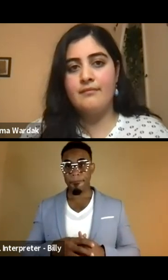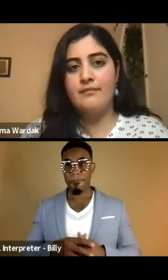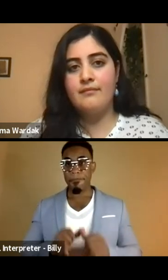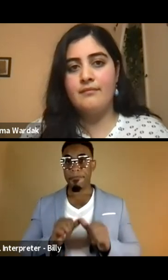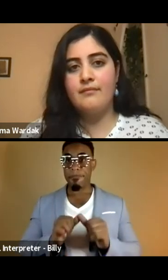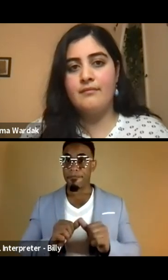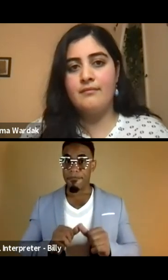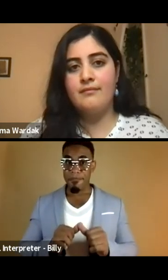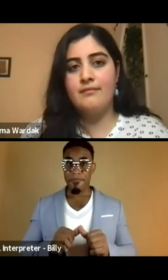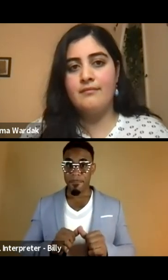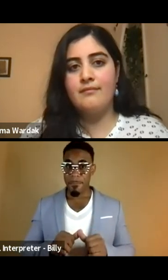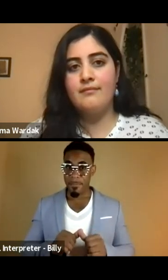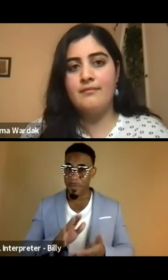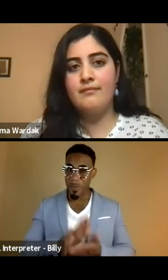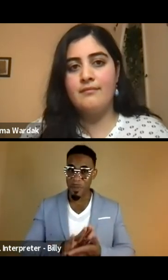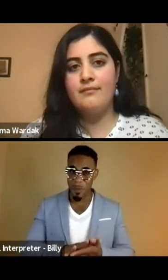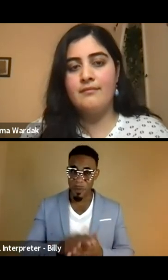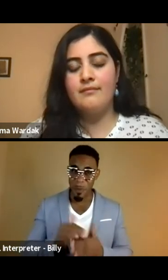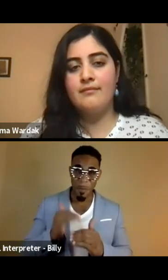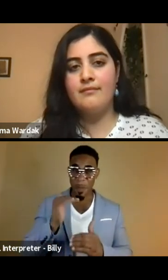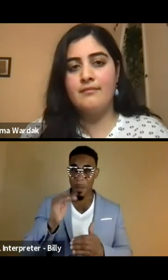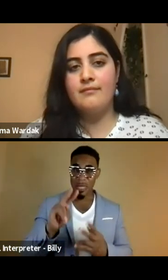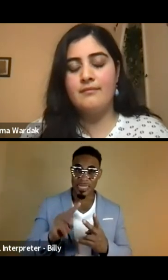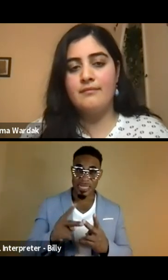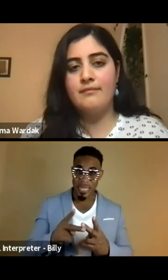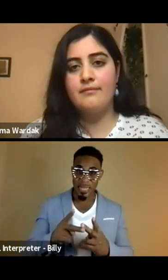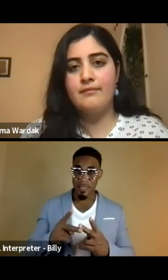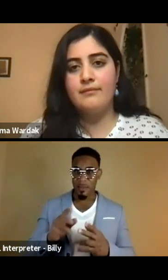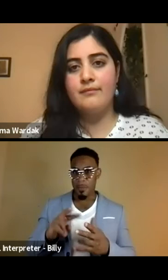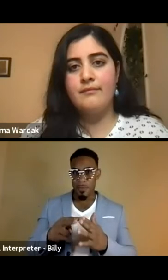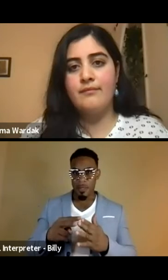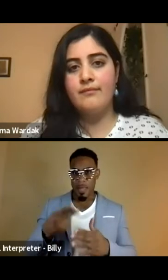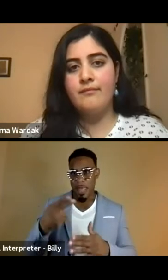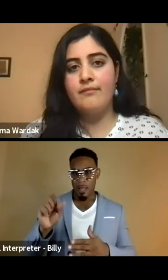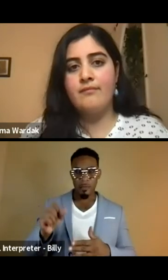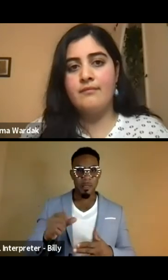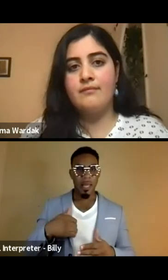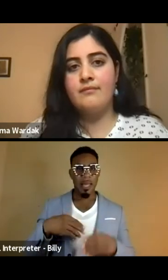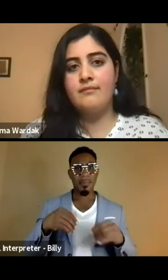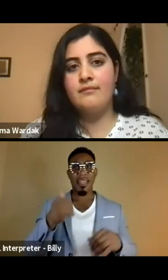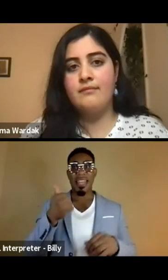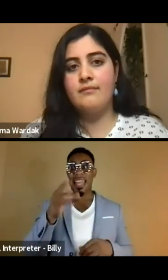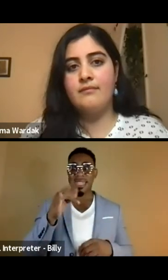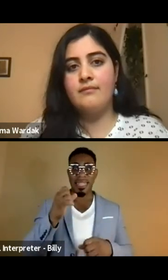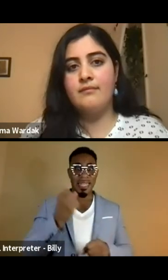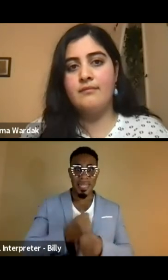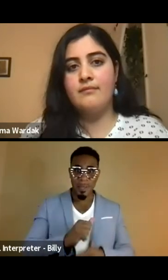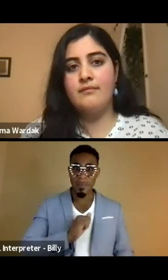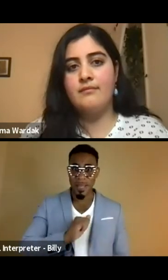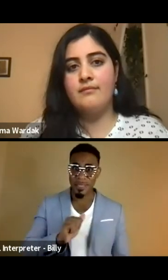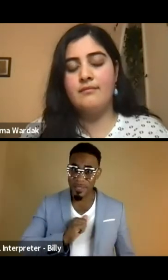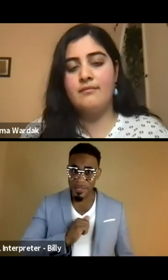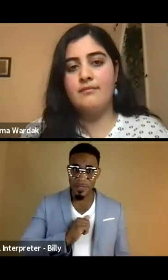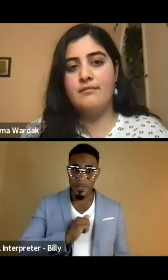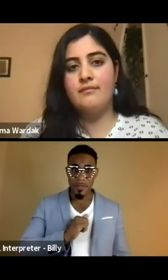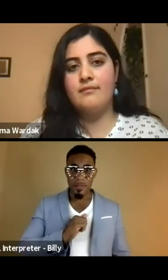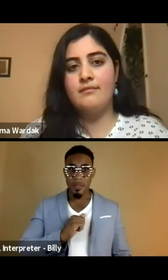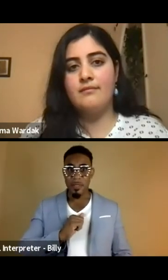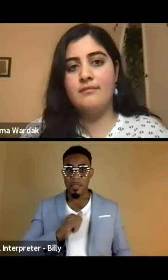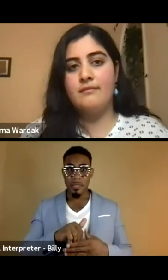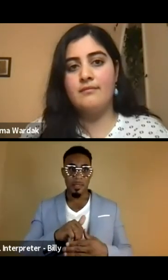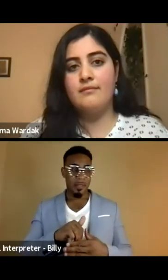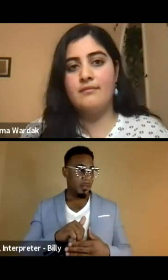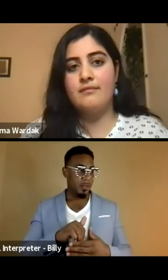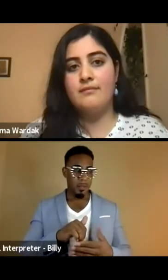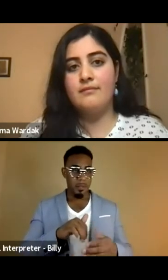continuing school beyond secondary school. I spent 18 years, you know, in the